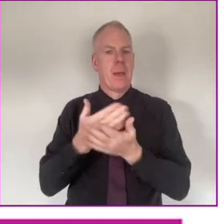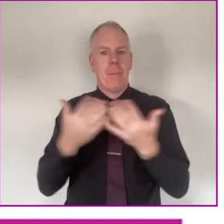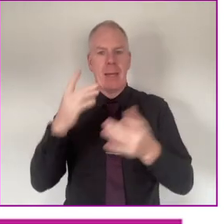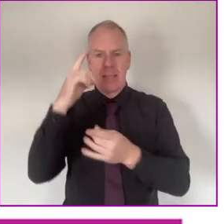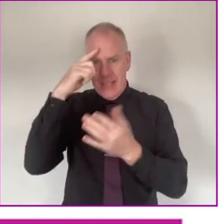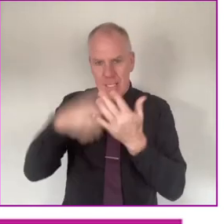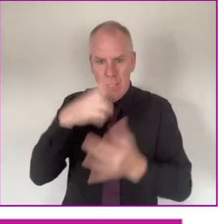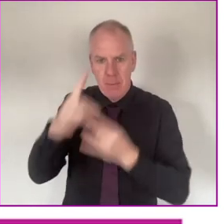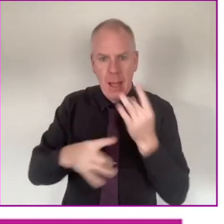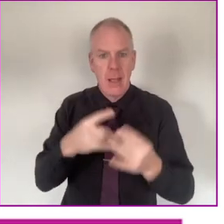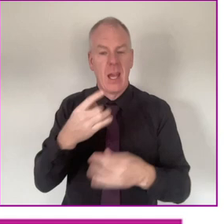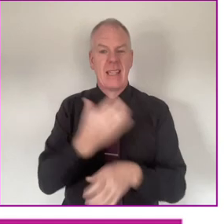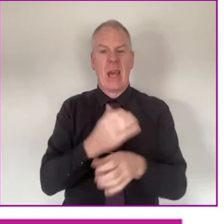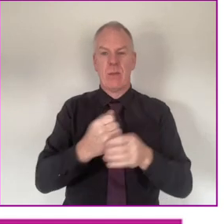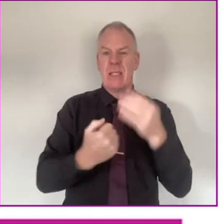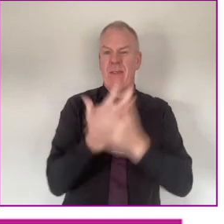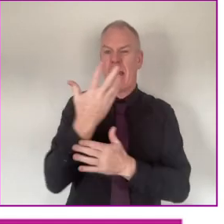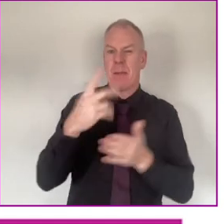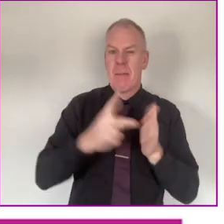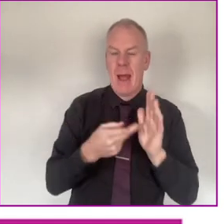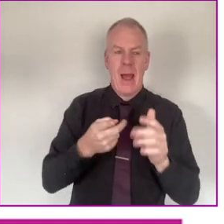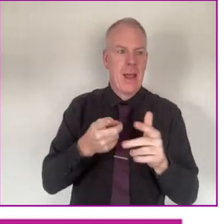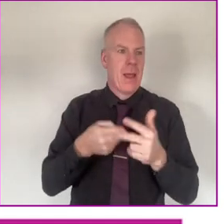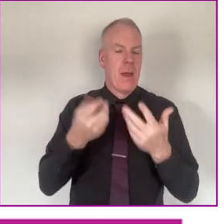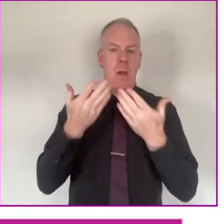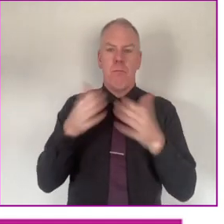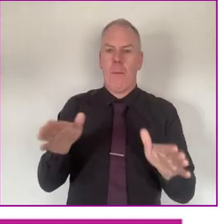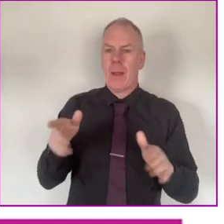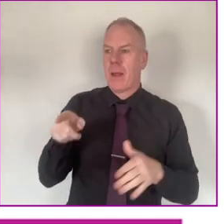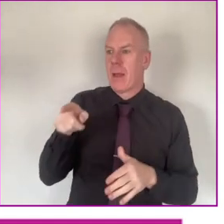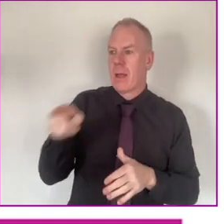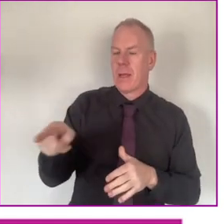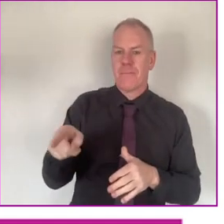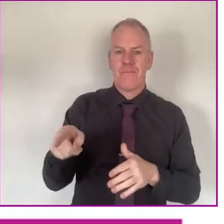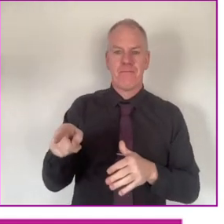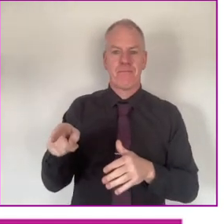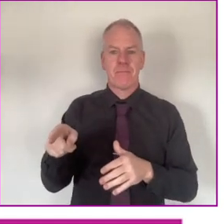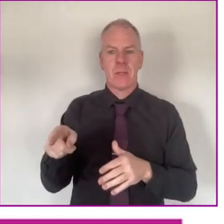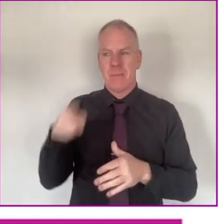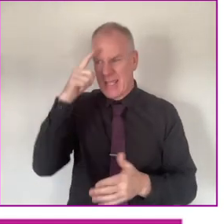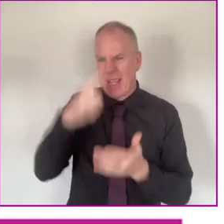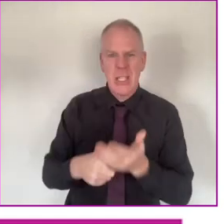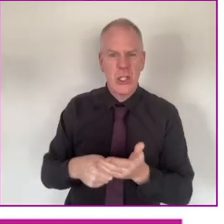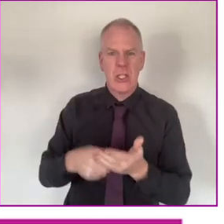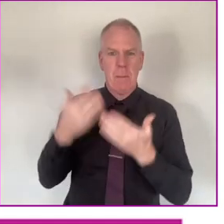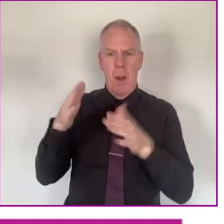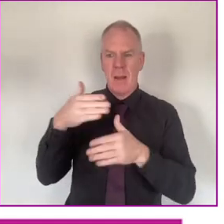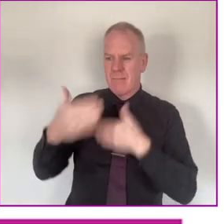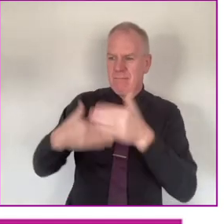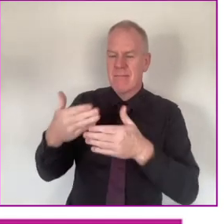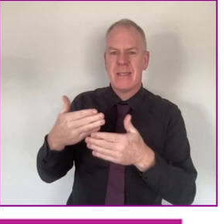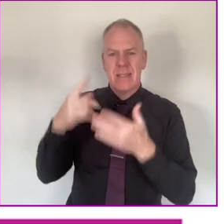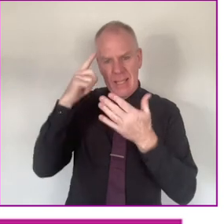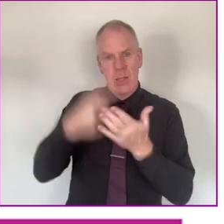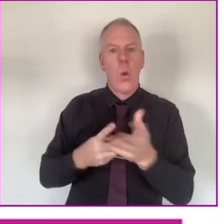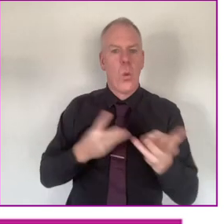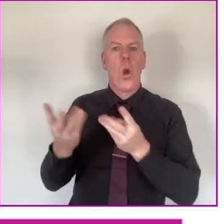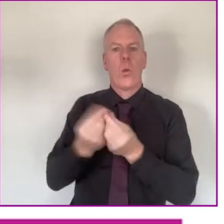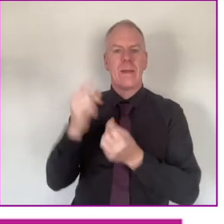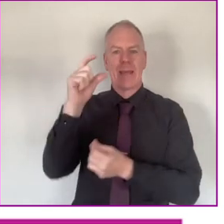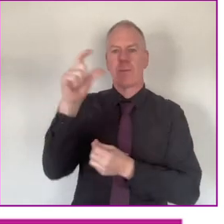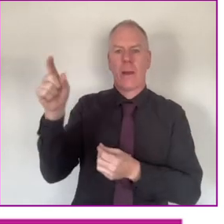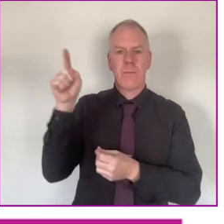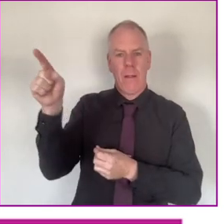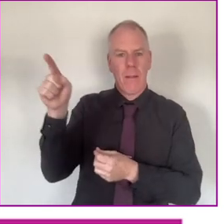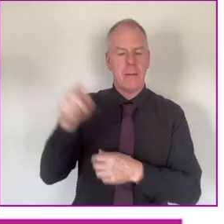major decisions, like county development plans, public realm decisions. We worked with the council